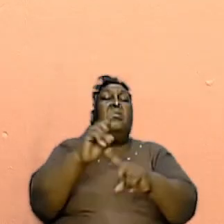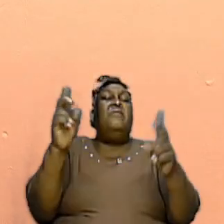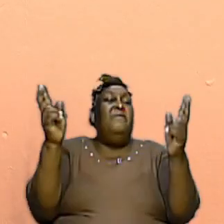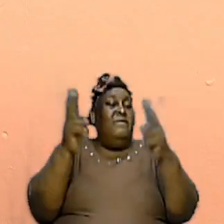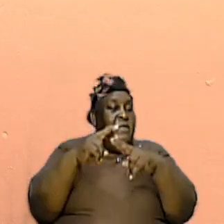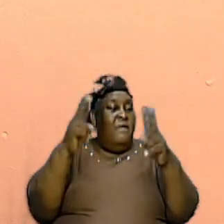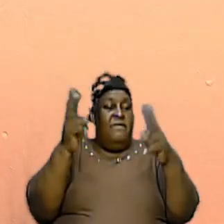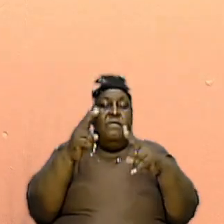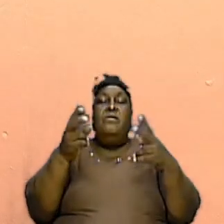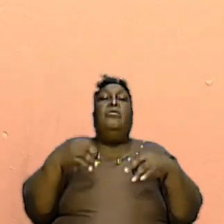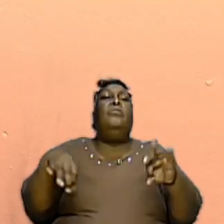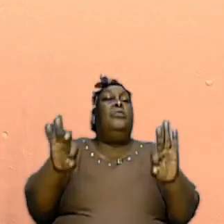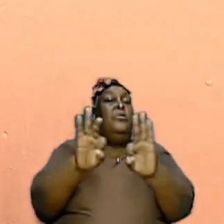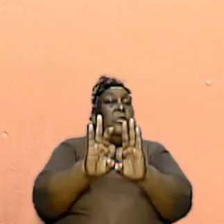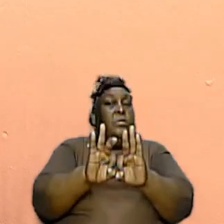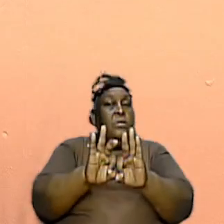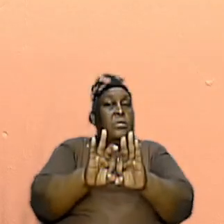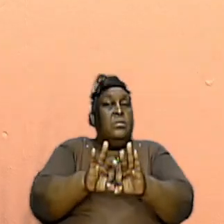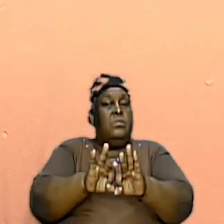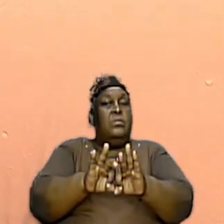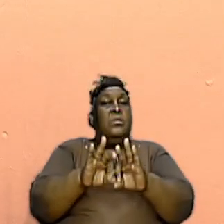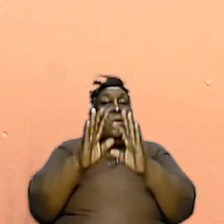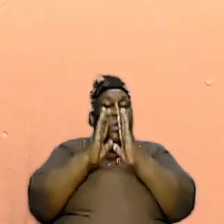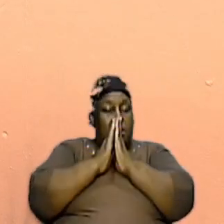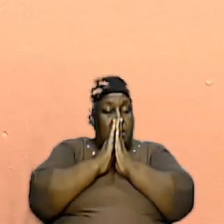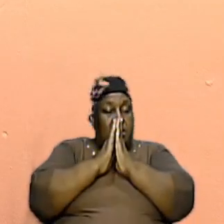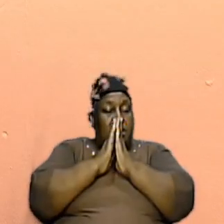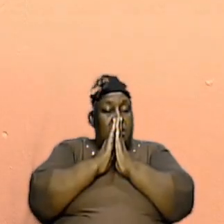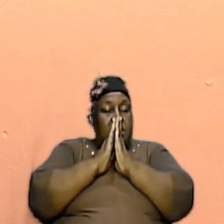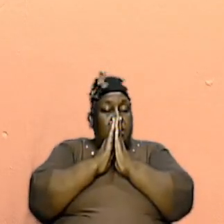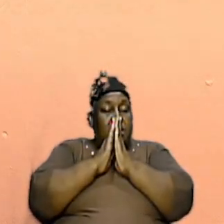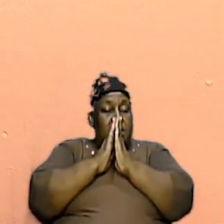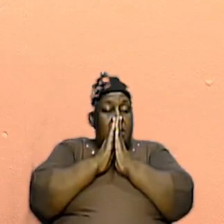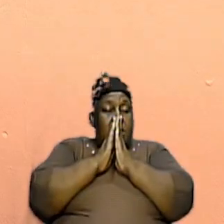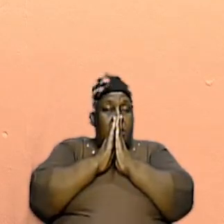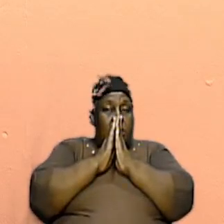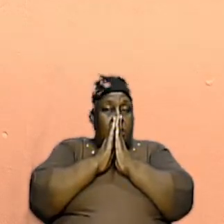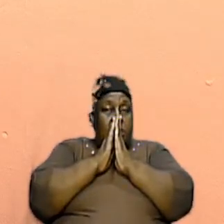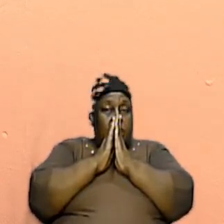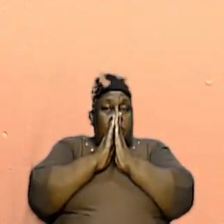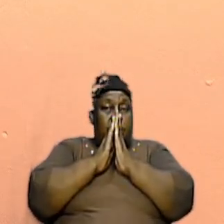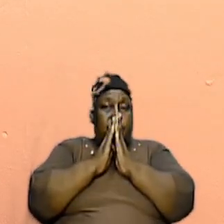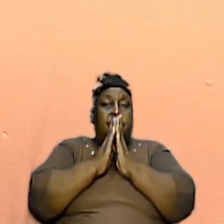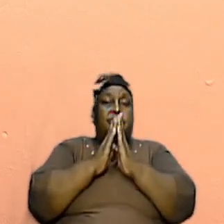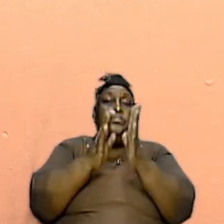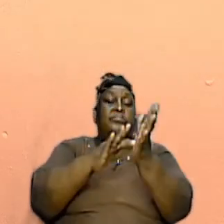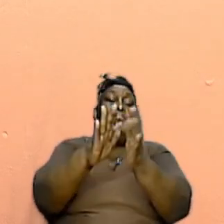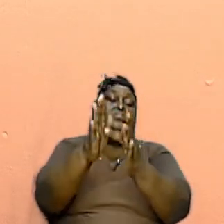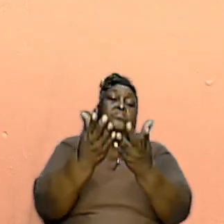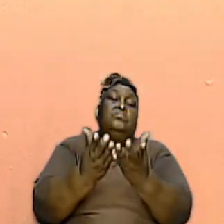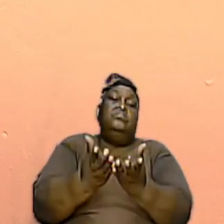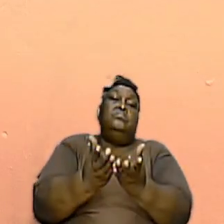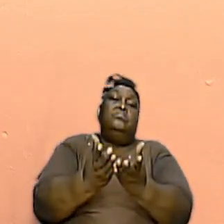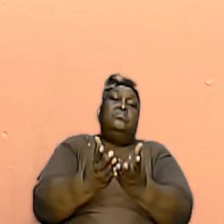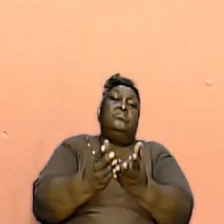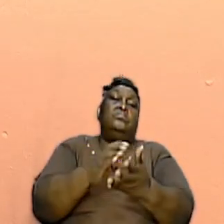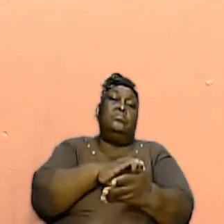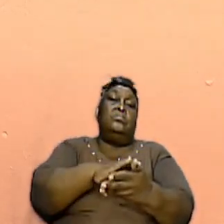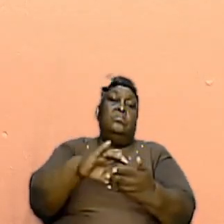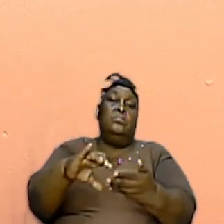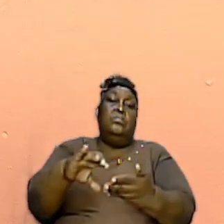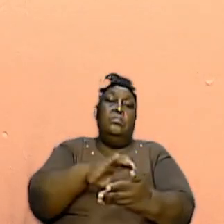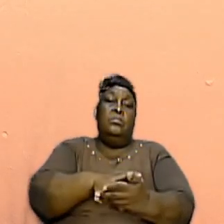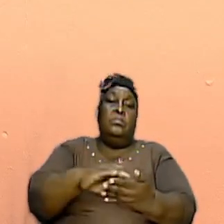very important and so I'm going to ask us to turn with me in our Bibles to the book of Acts